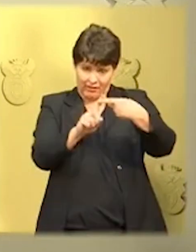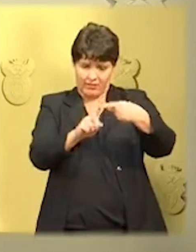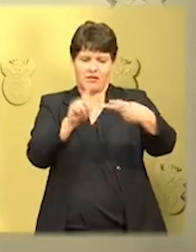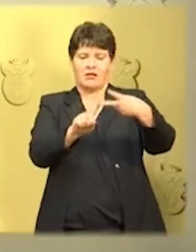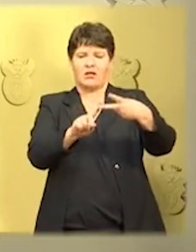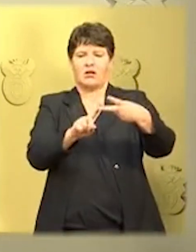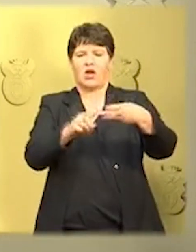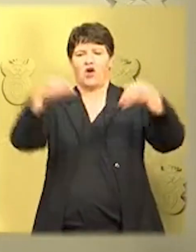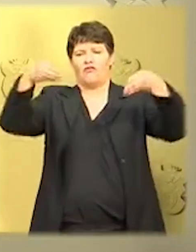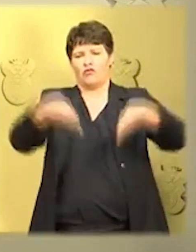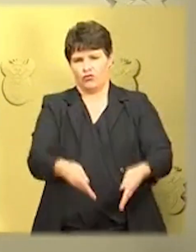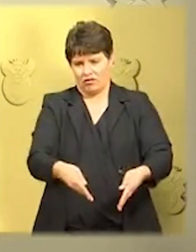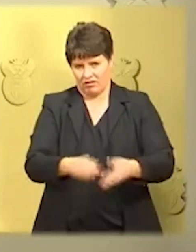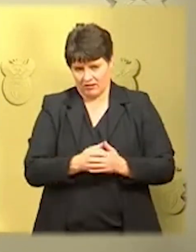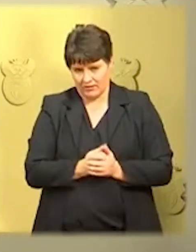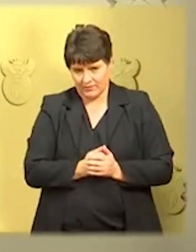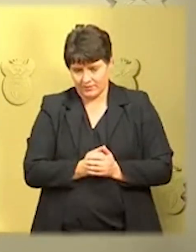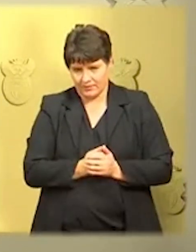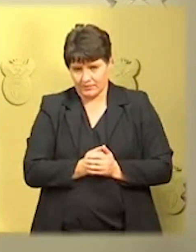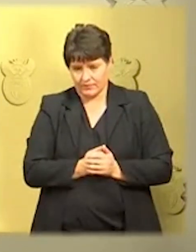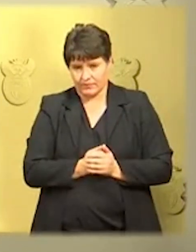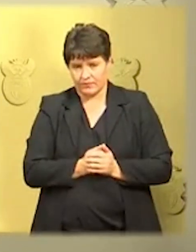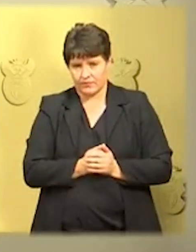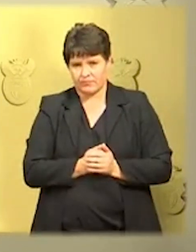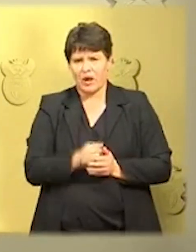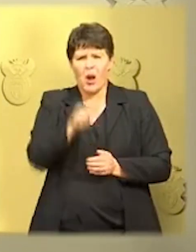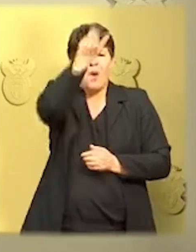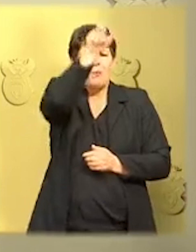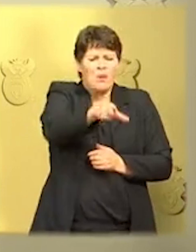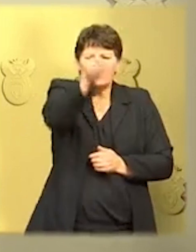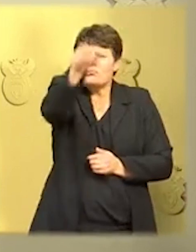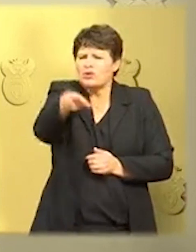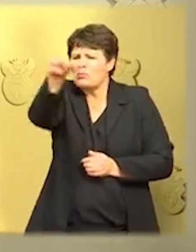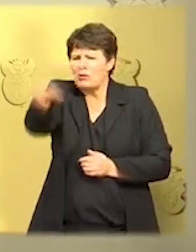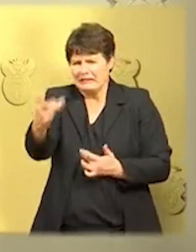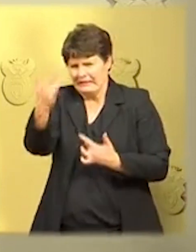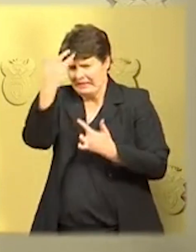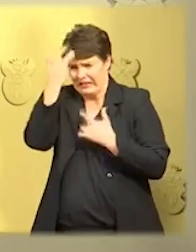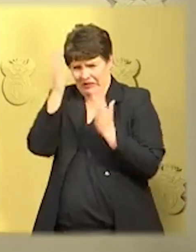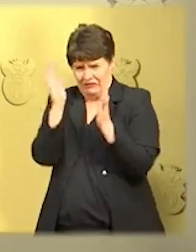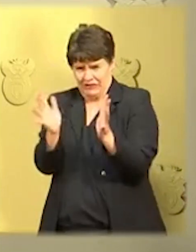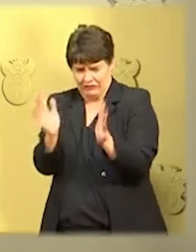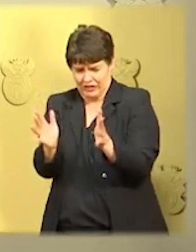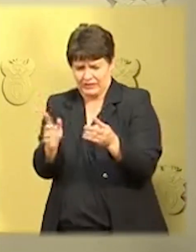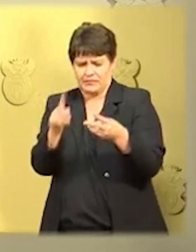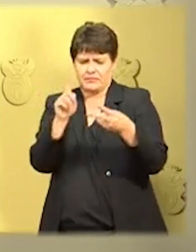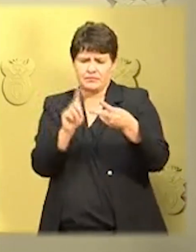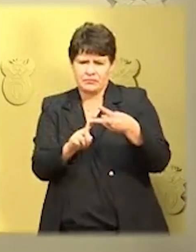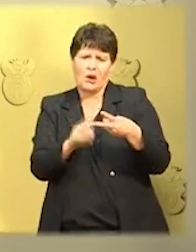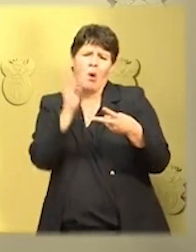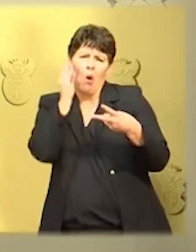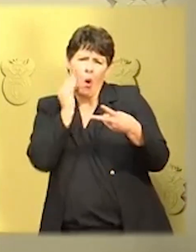Those who are elderly and those with underlying conditions must remain at home